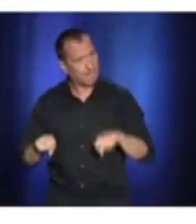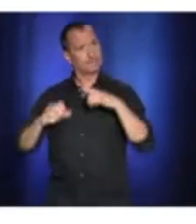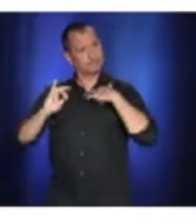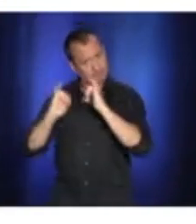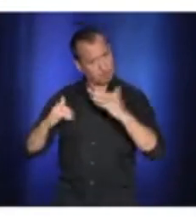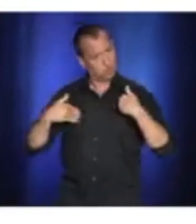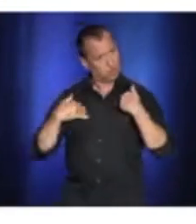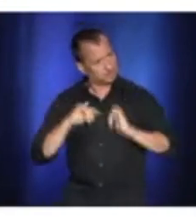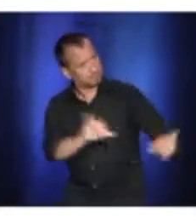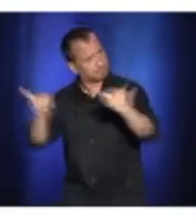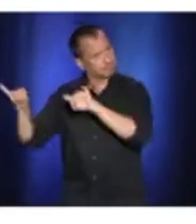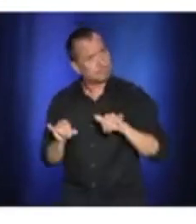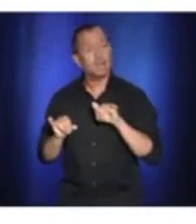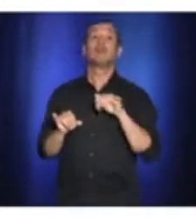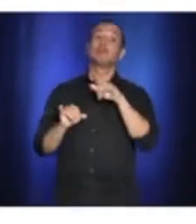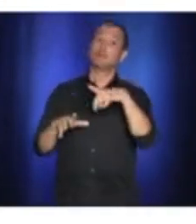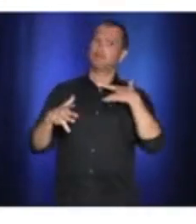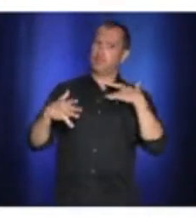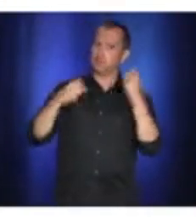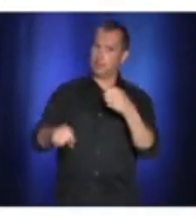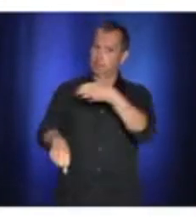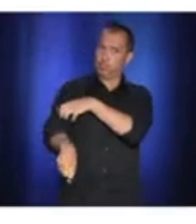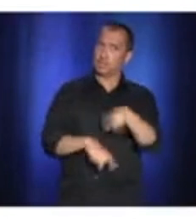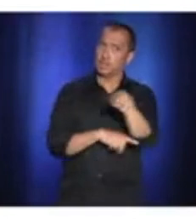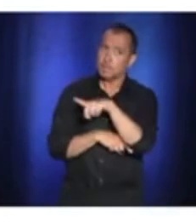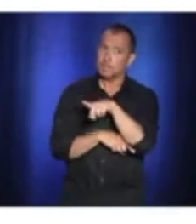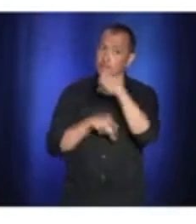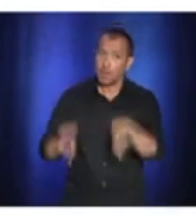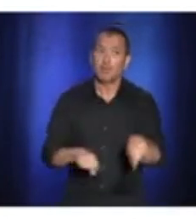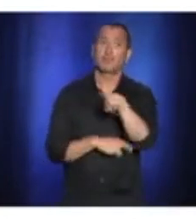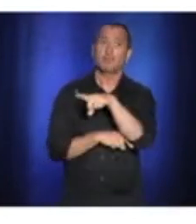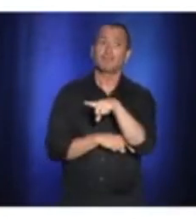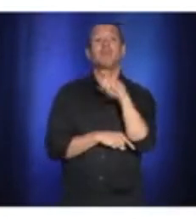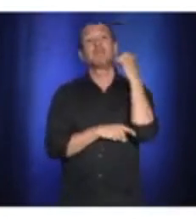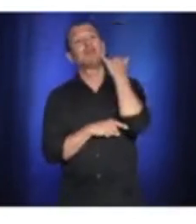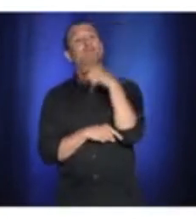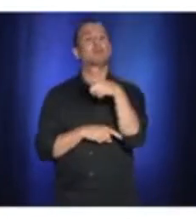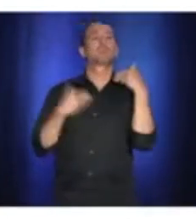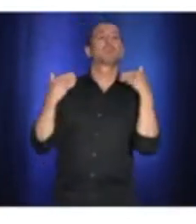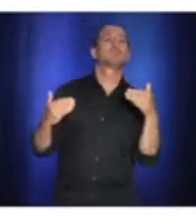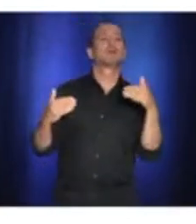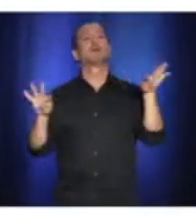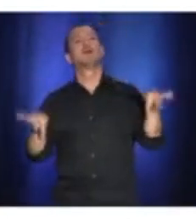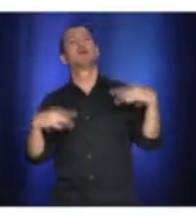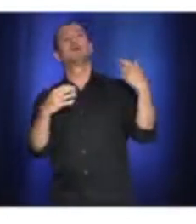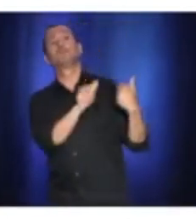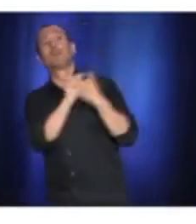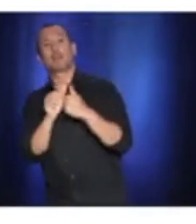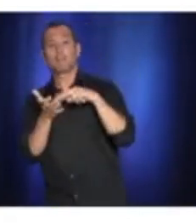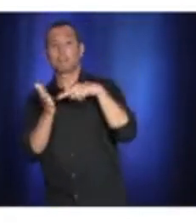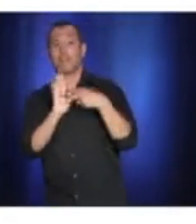have an enormous power in their hands right now because they can influence the increasing or decreasing